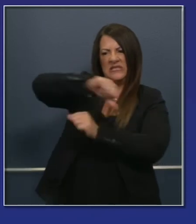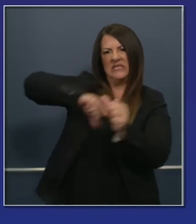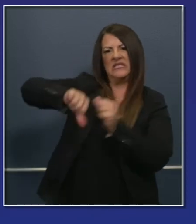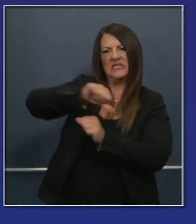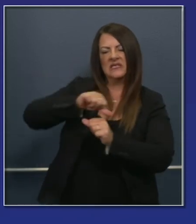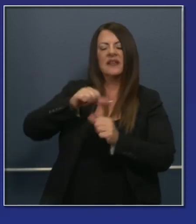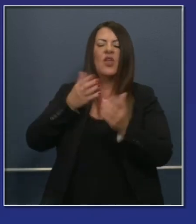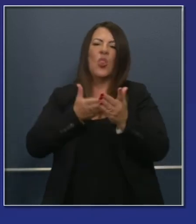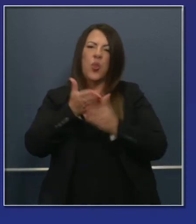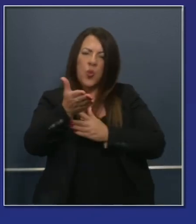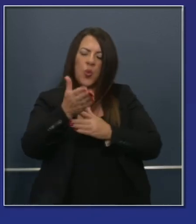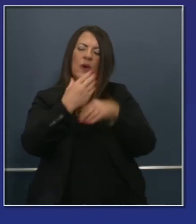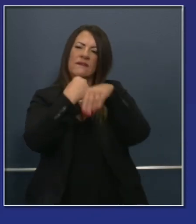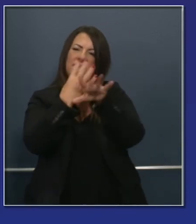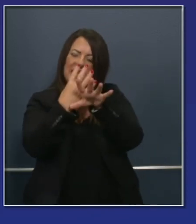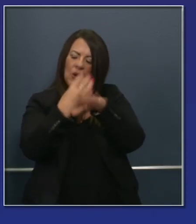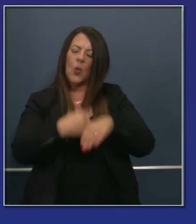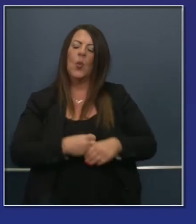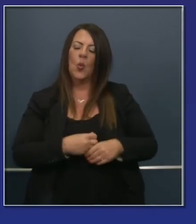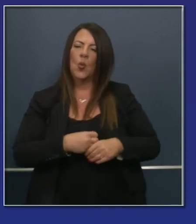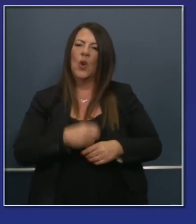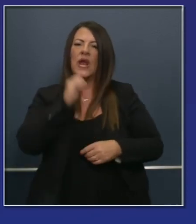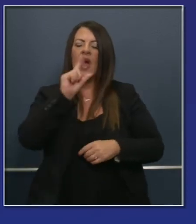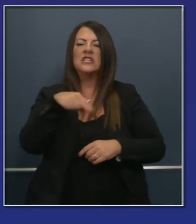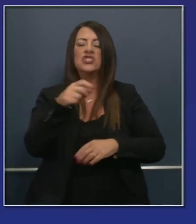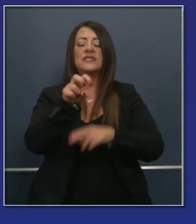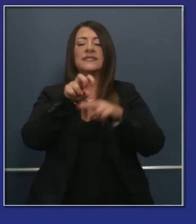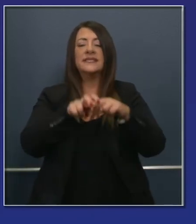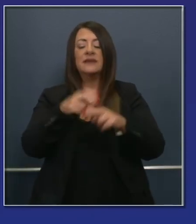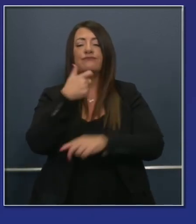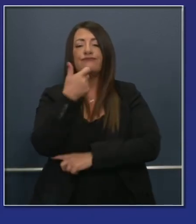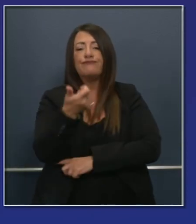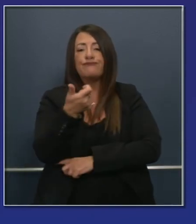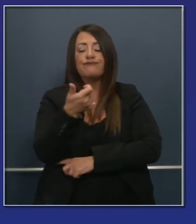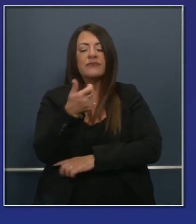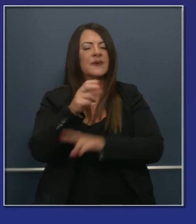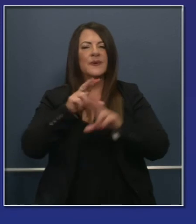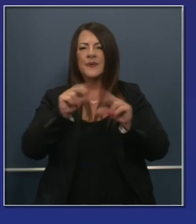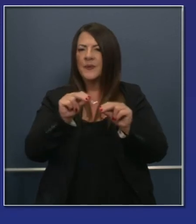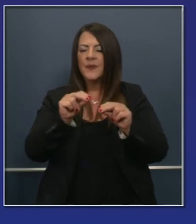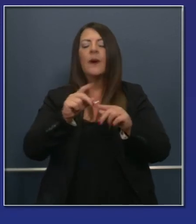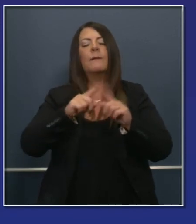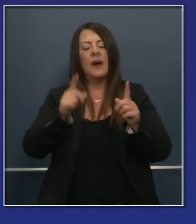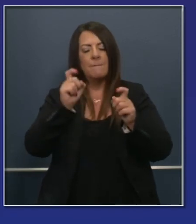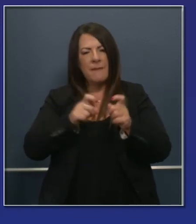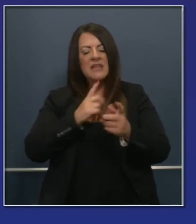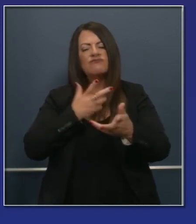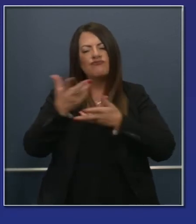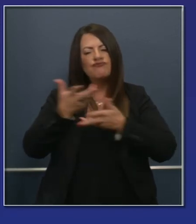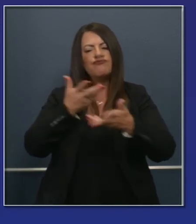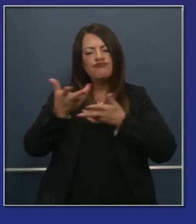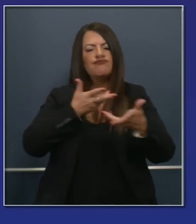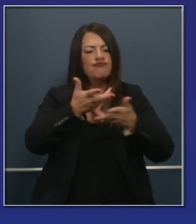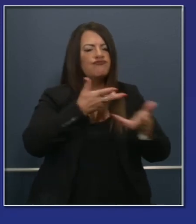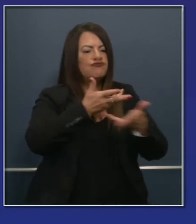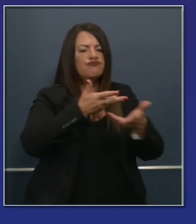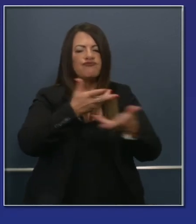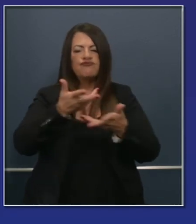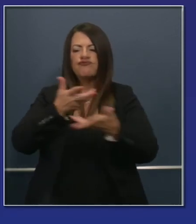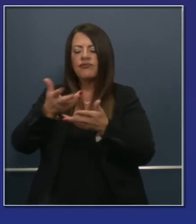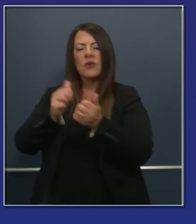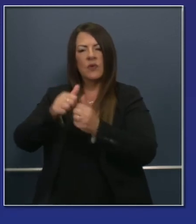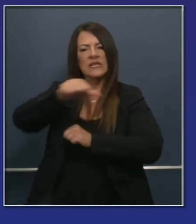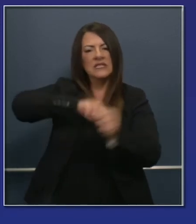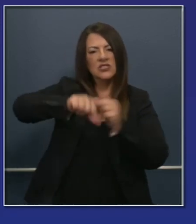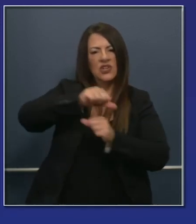dynamic engagement to the extent possible through distance learning we want as much individualized learning